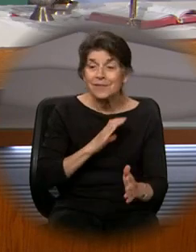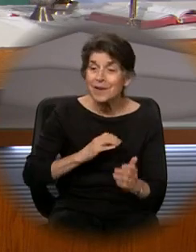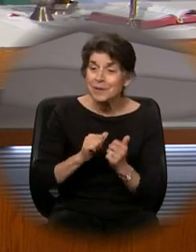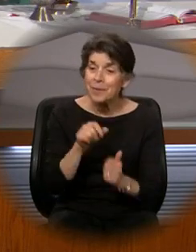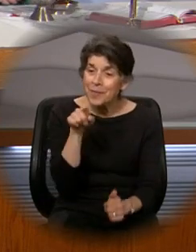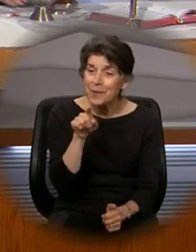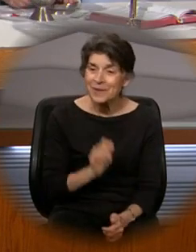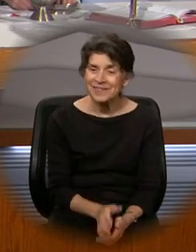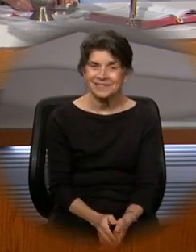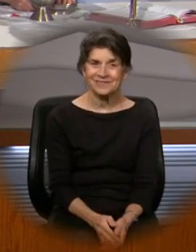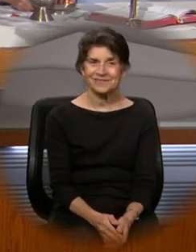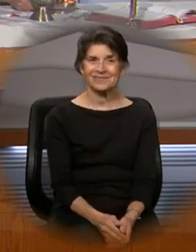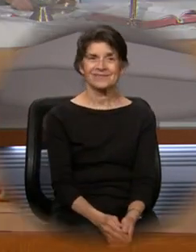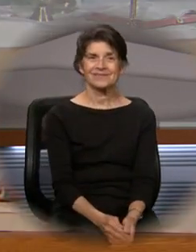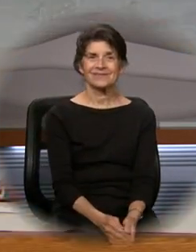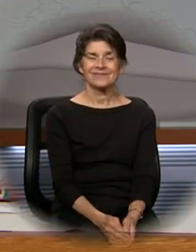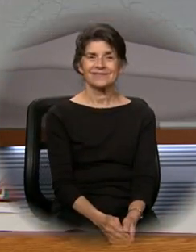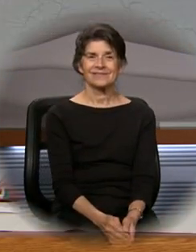be with you. Thank you.